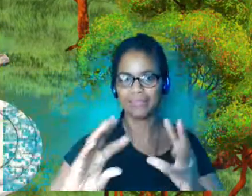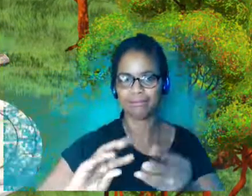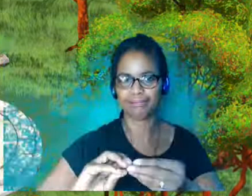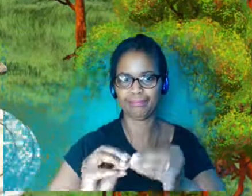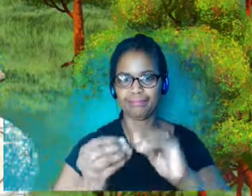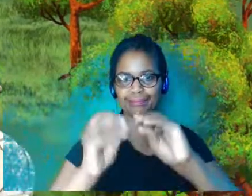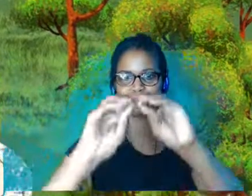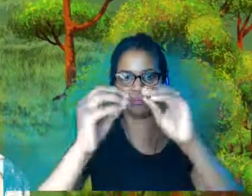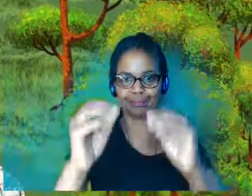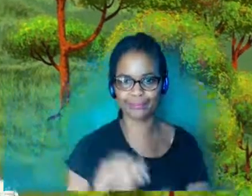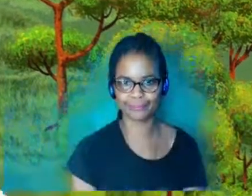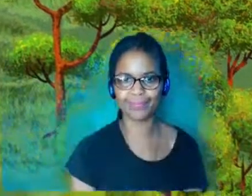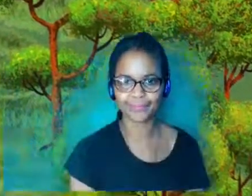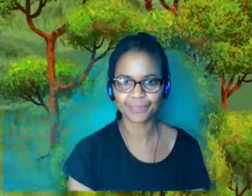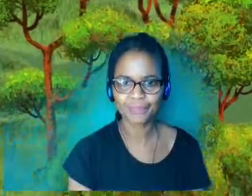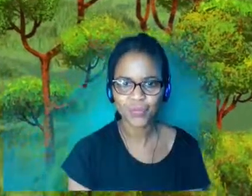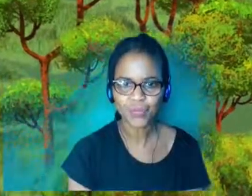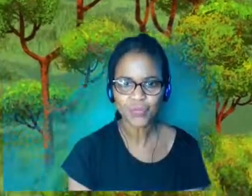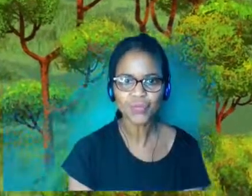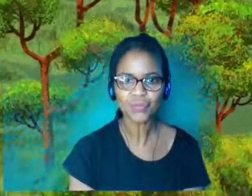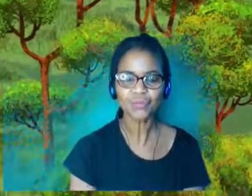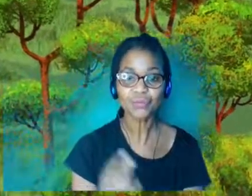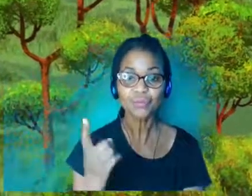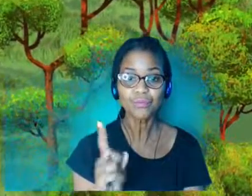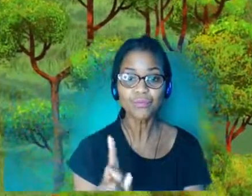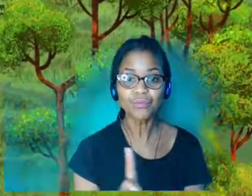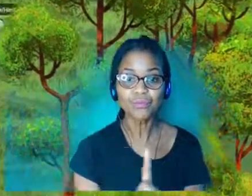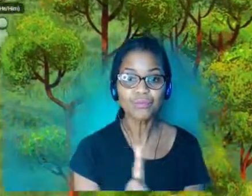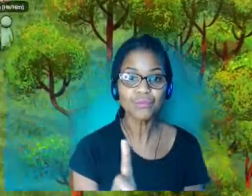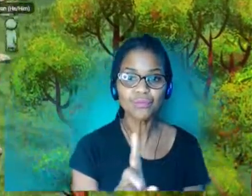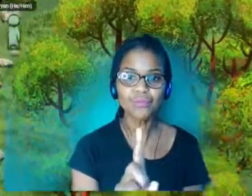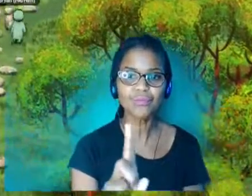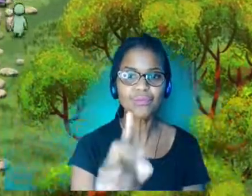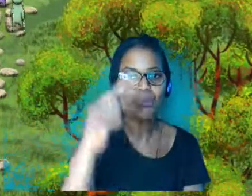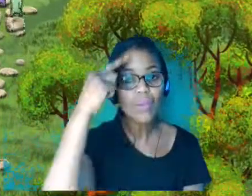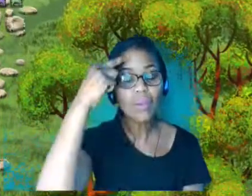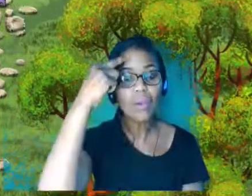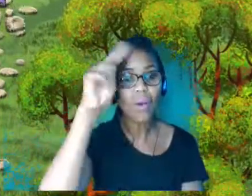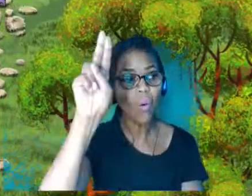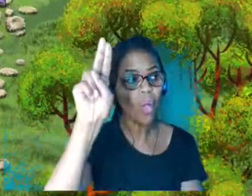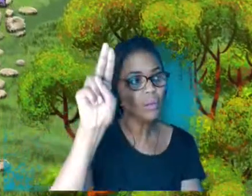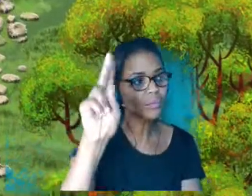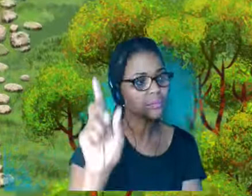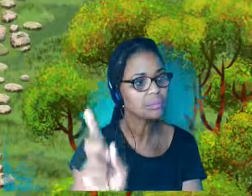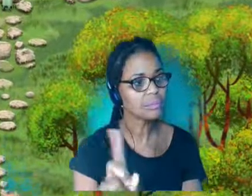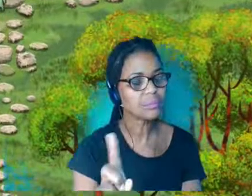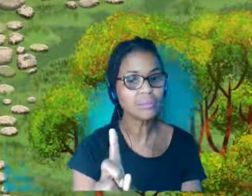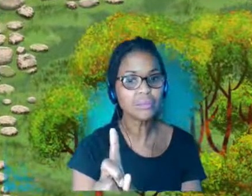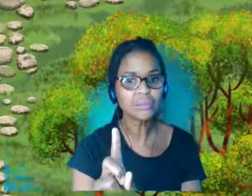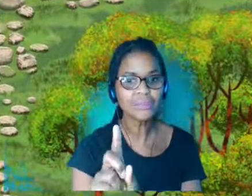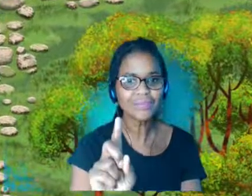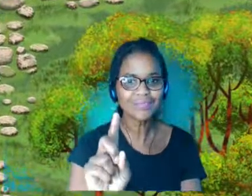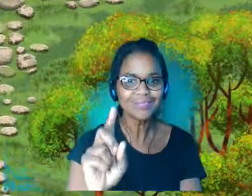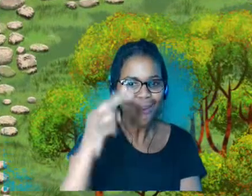And this world we have called, here's the big reveal,